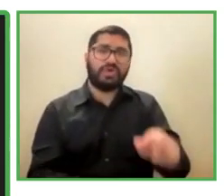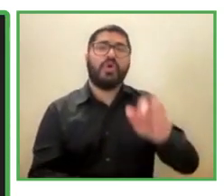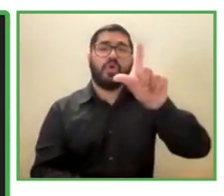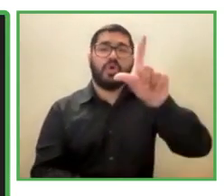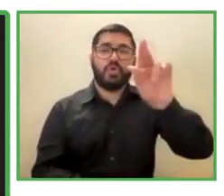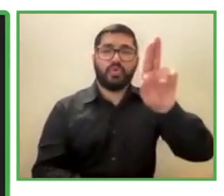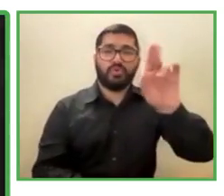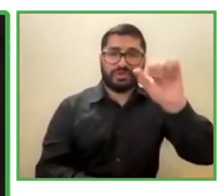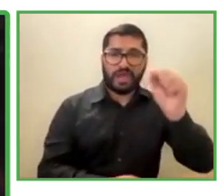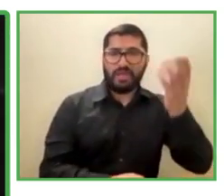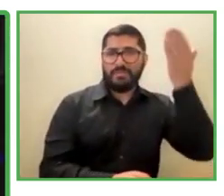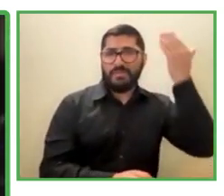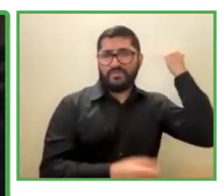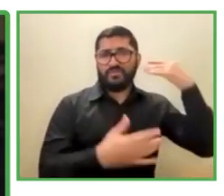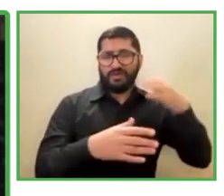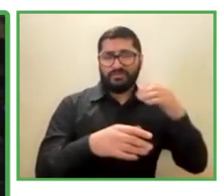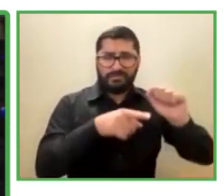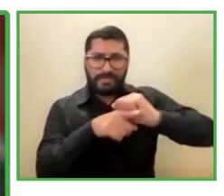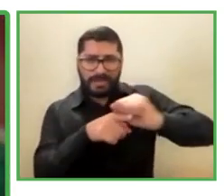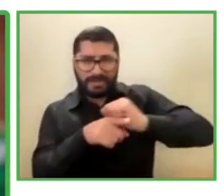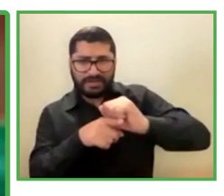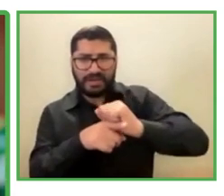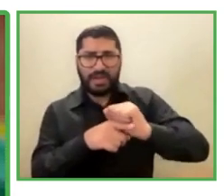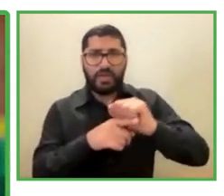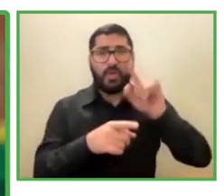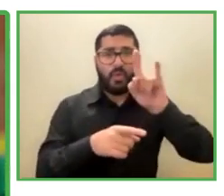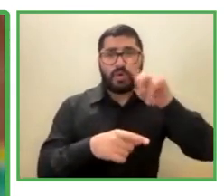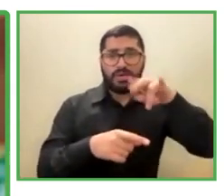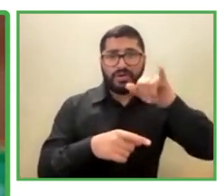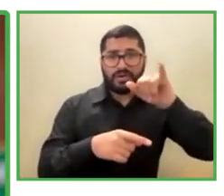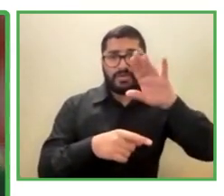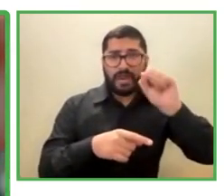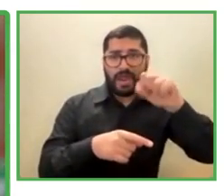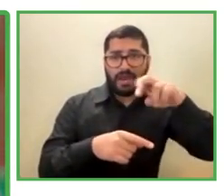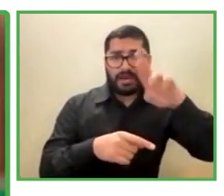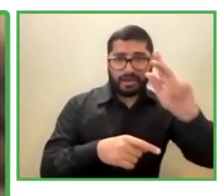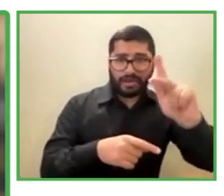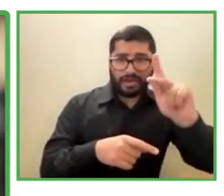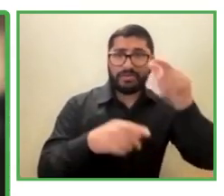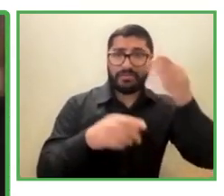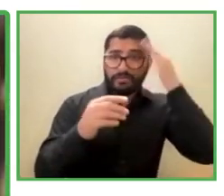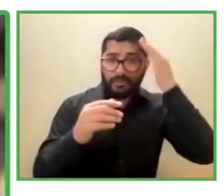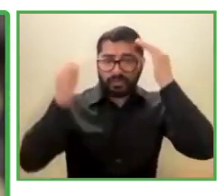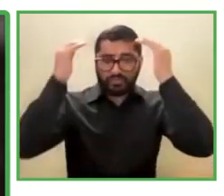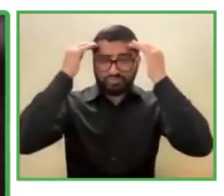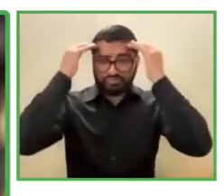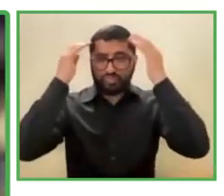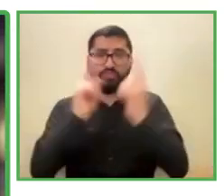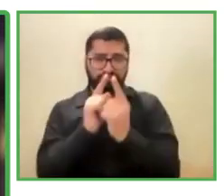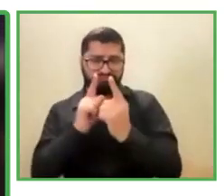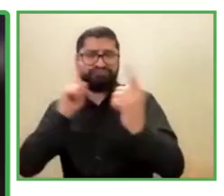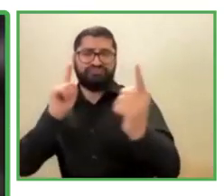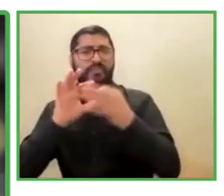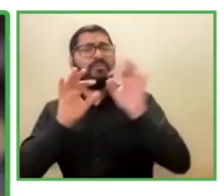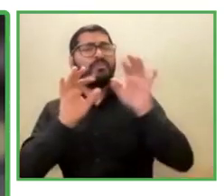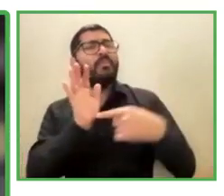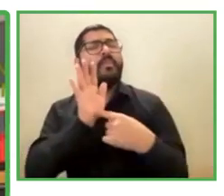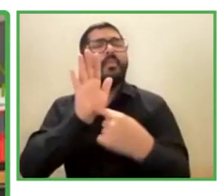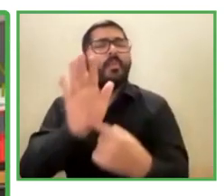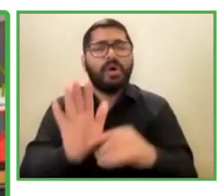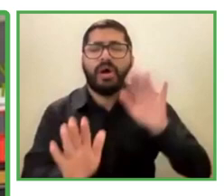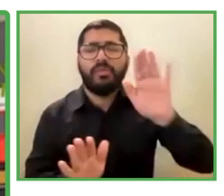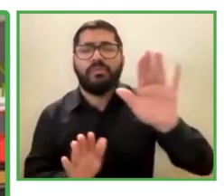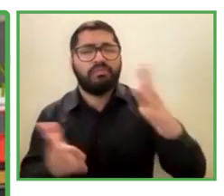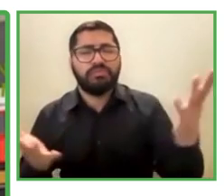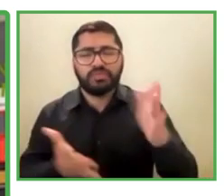for instance, when she taught it in a training in Denmark every day, I was mentalized to come with her, to introduce her, so that they